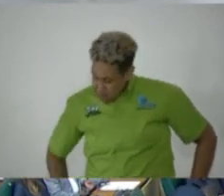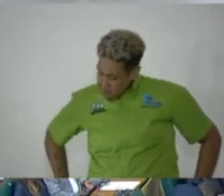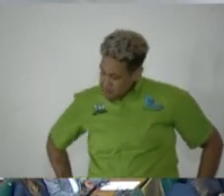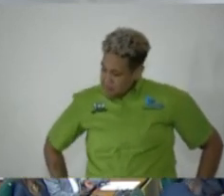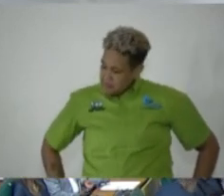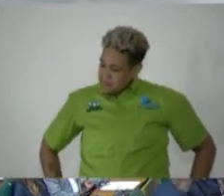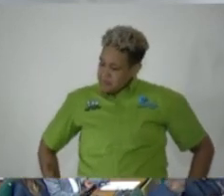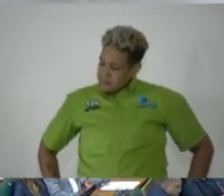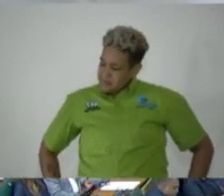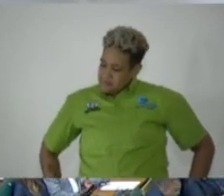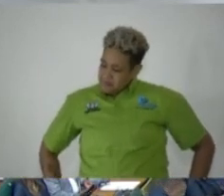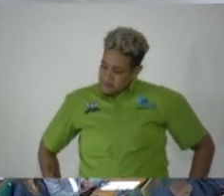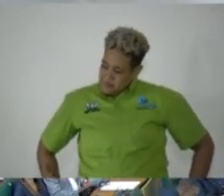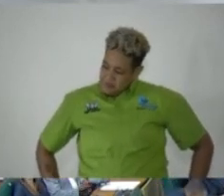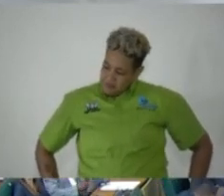Minister, please turn your mic on.